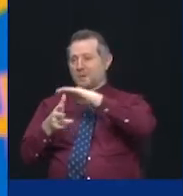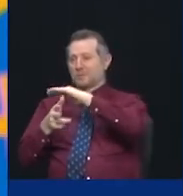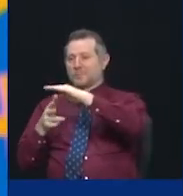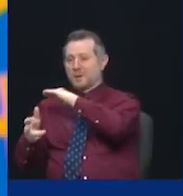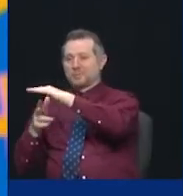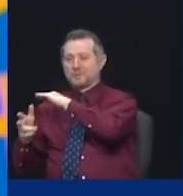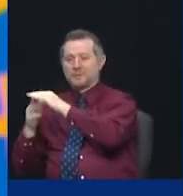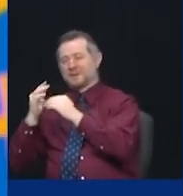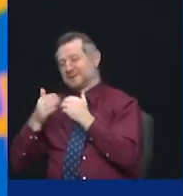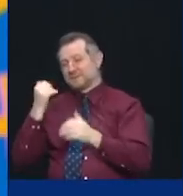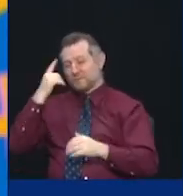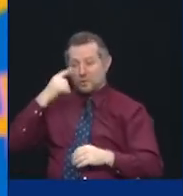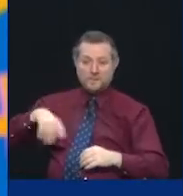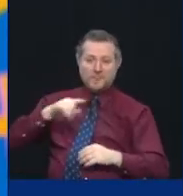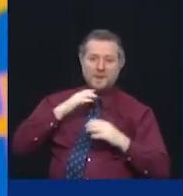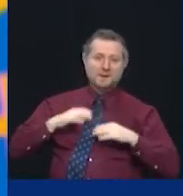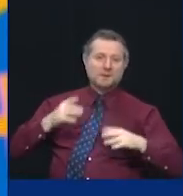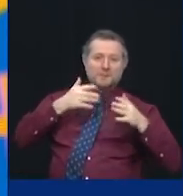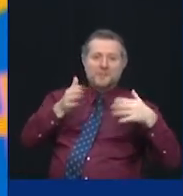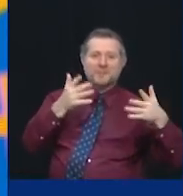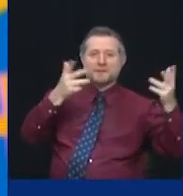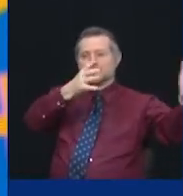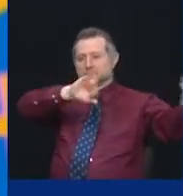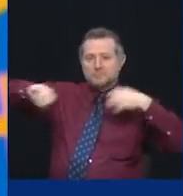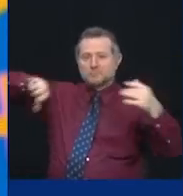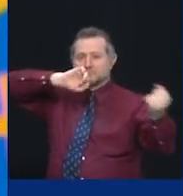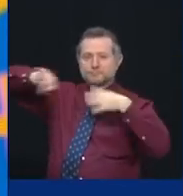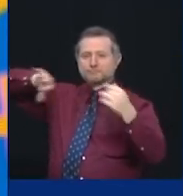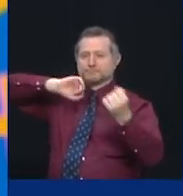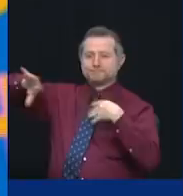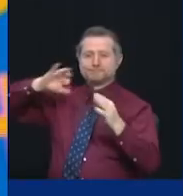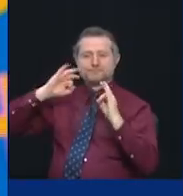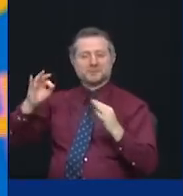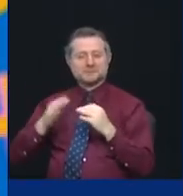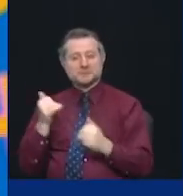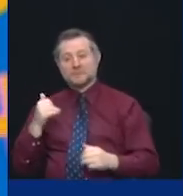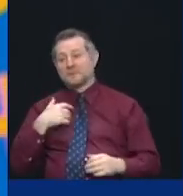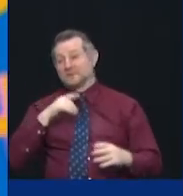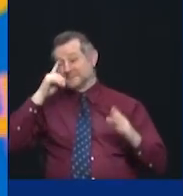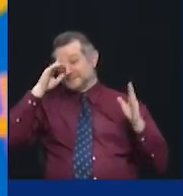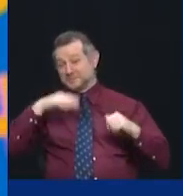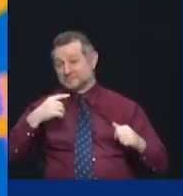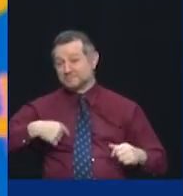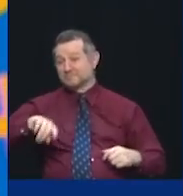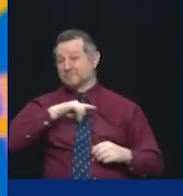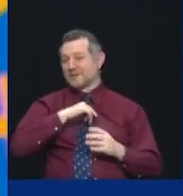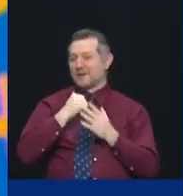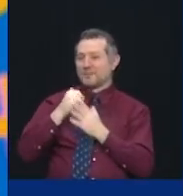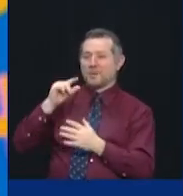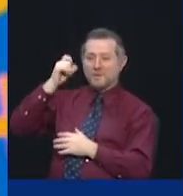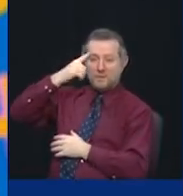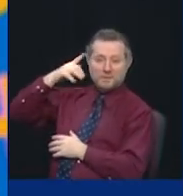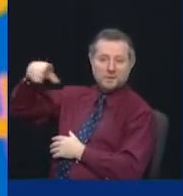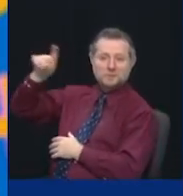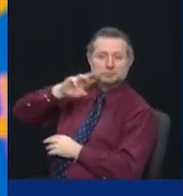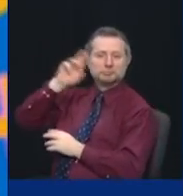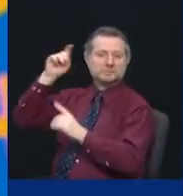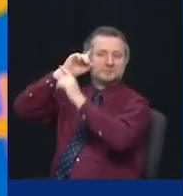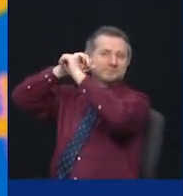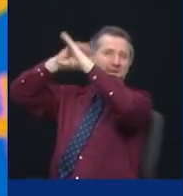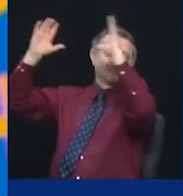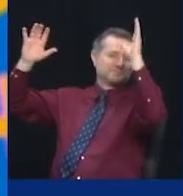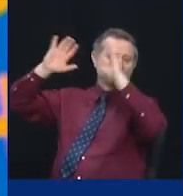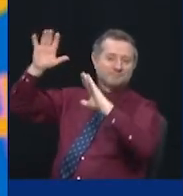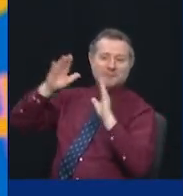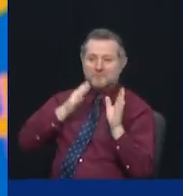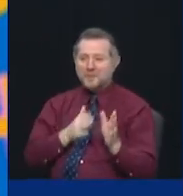We expect to play a critical role in what happens in the governor's reimagination plan, and we look forward to doing it. We look